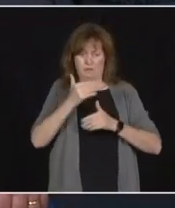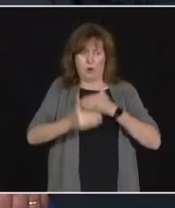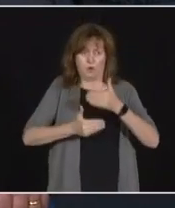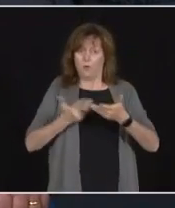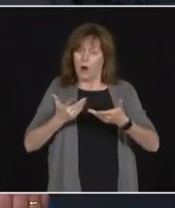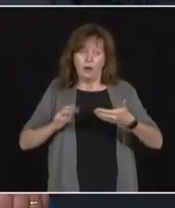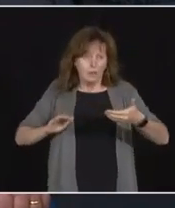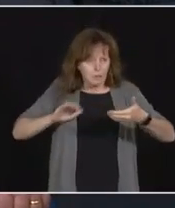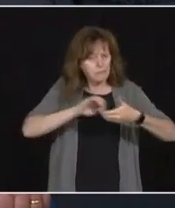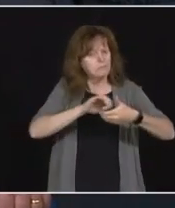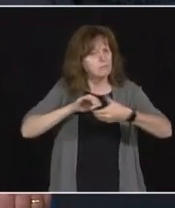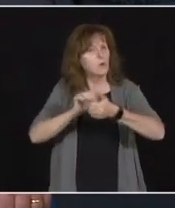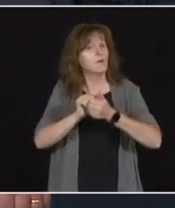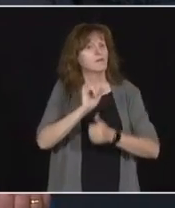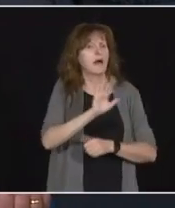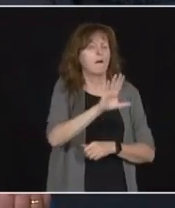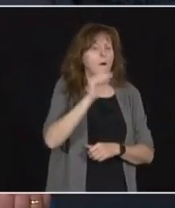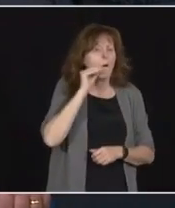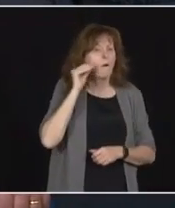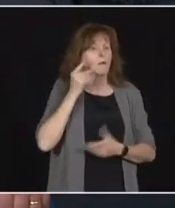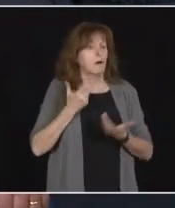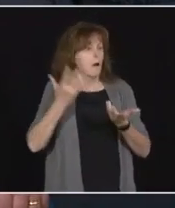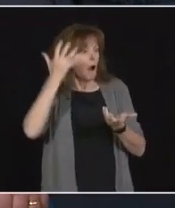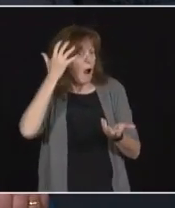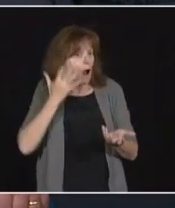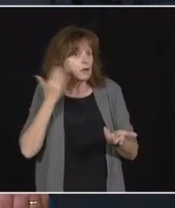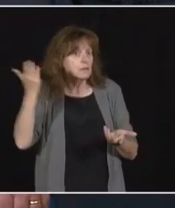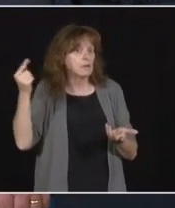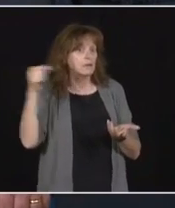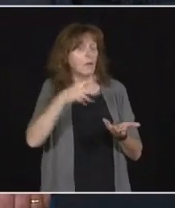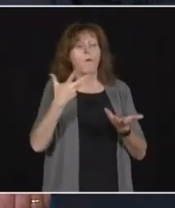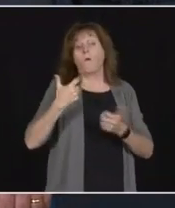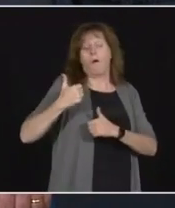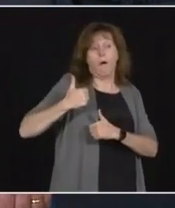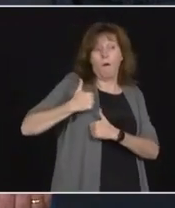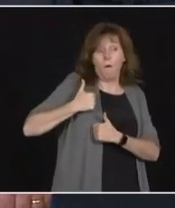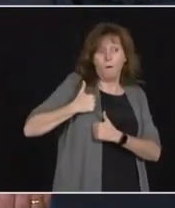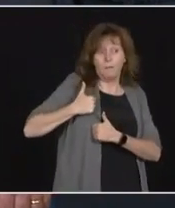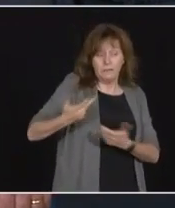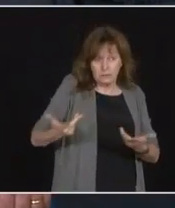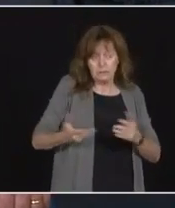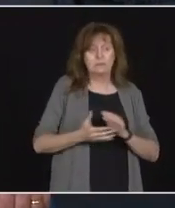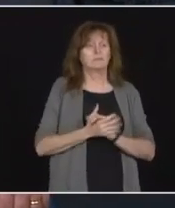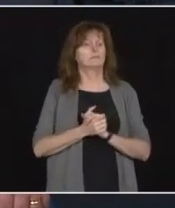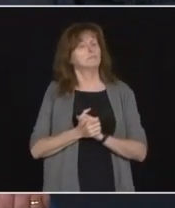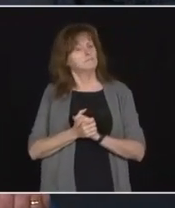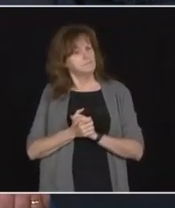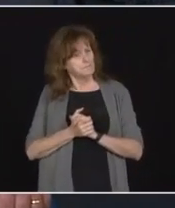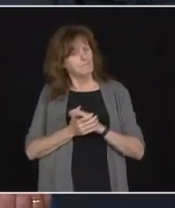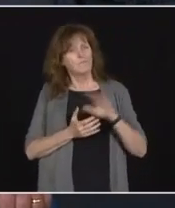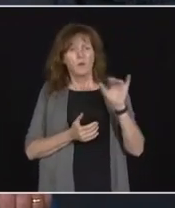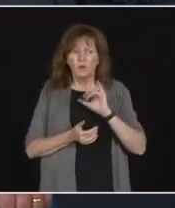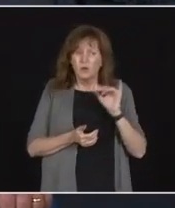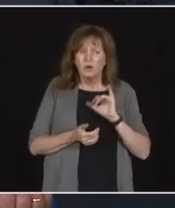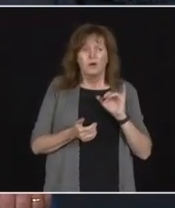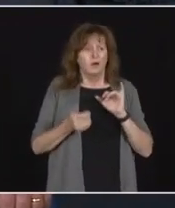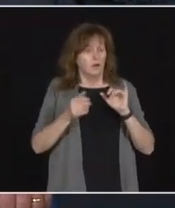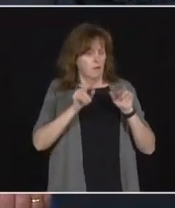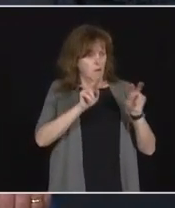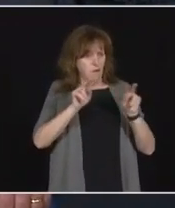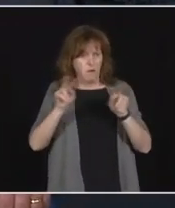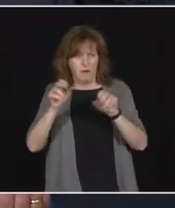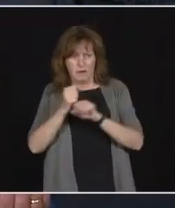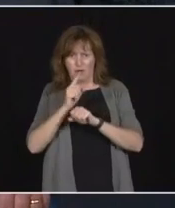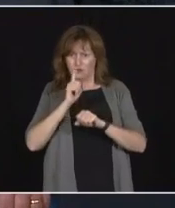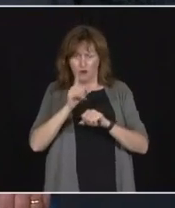and the supporting hospital, or armed forces, as the case may be. And looking at how those homes are supported. So,